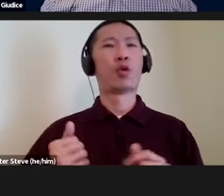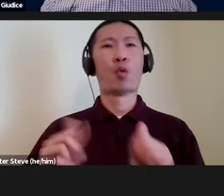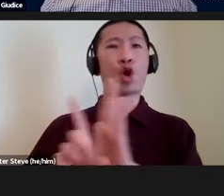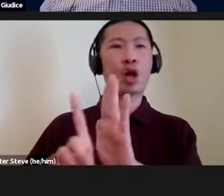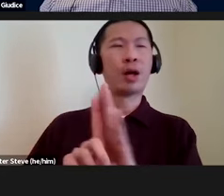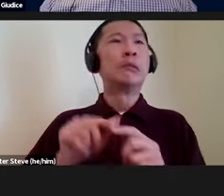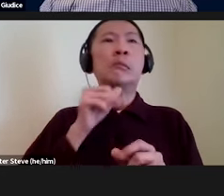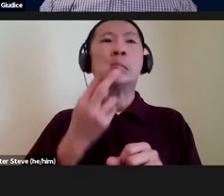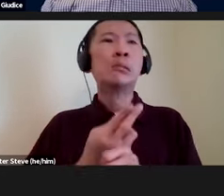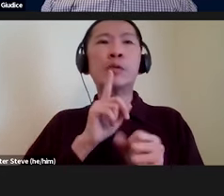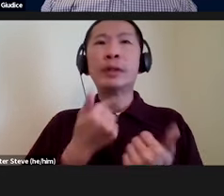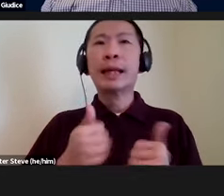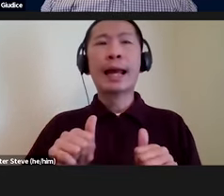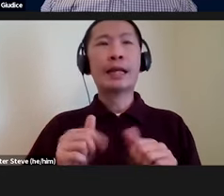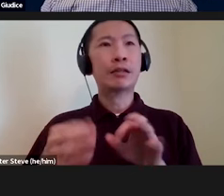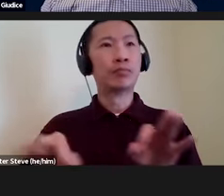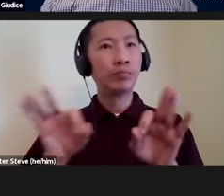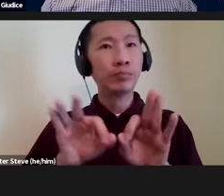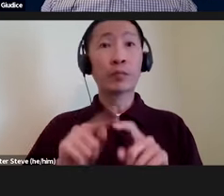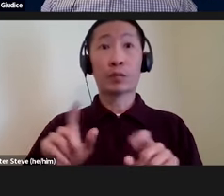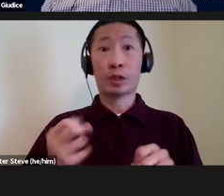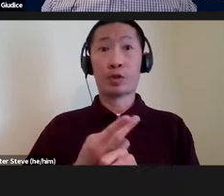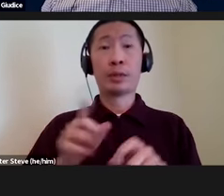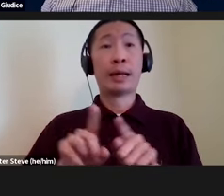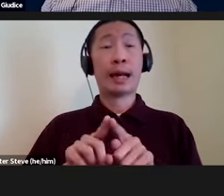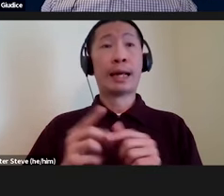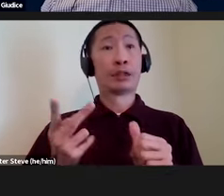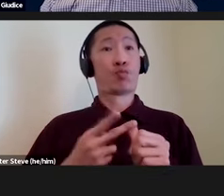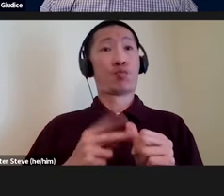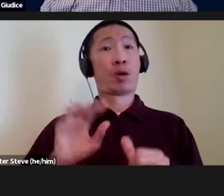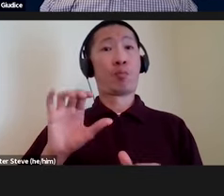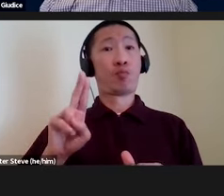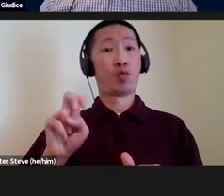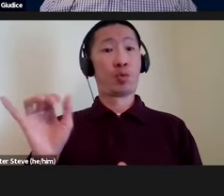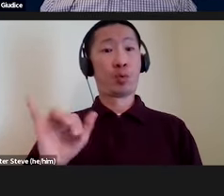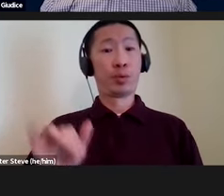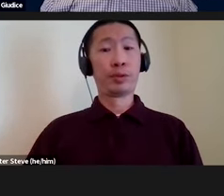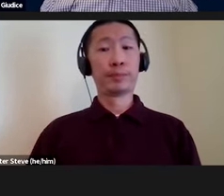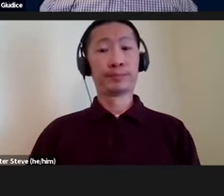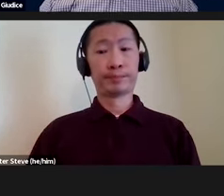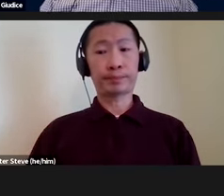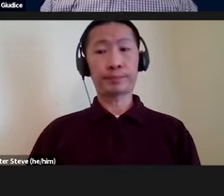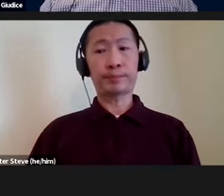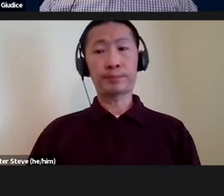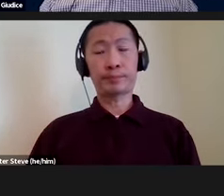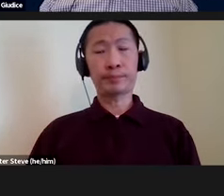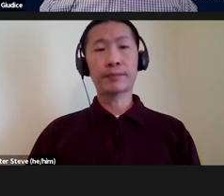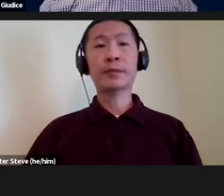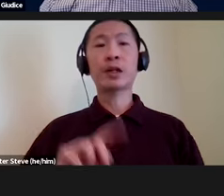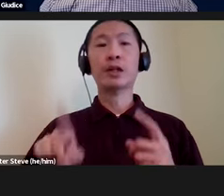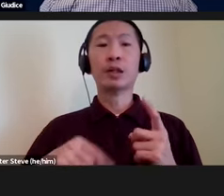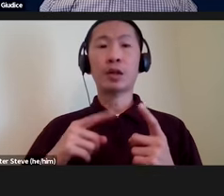using it for anything that's really substantive, but we can use this as a primary cue as well. So, how it works is that whenever